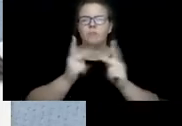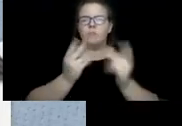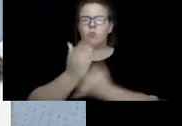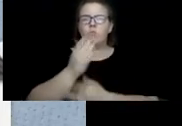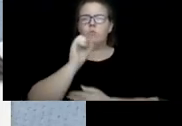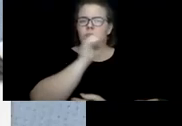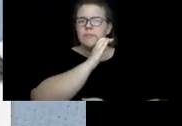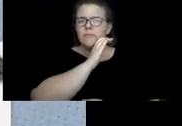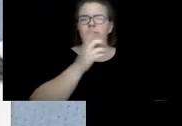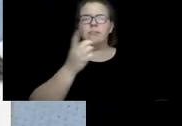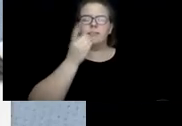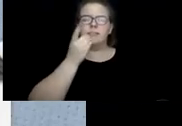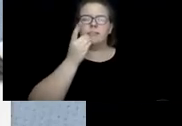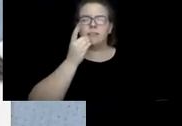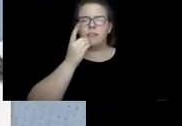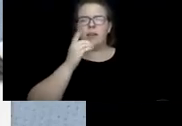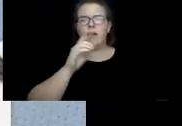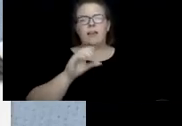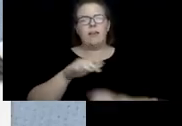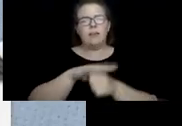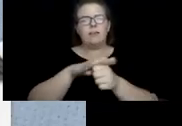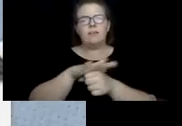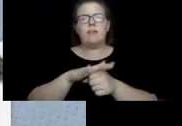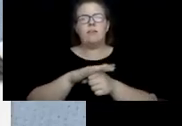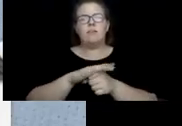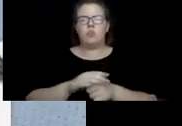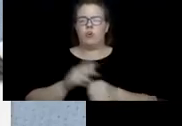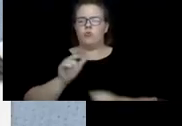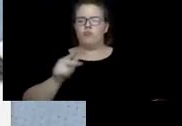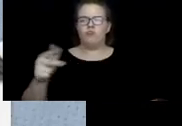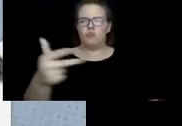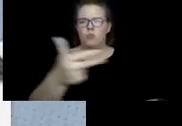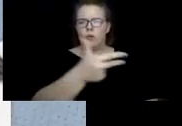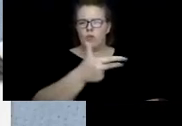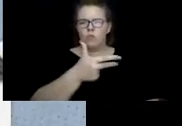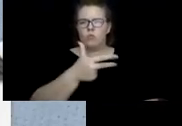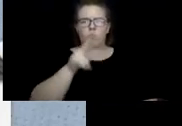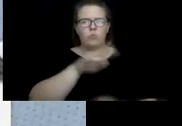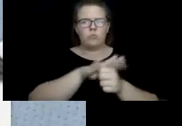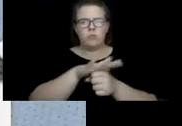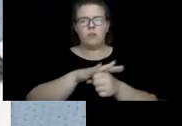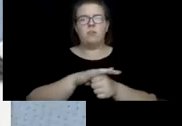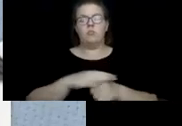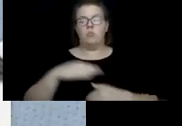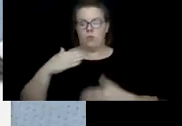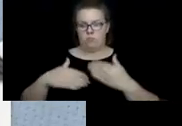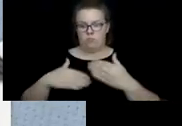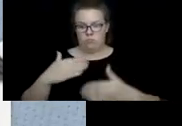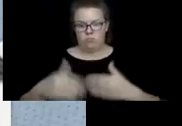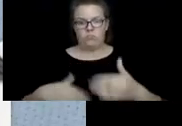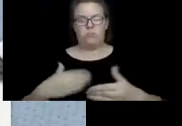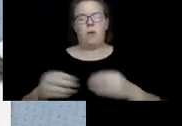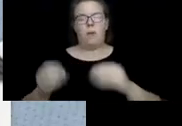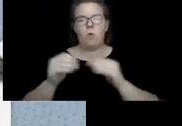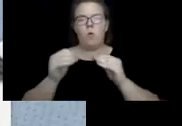through drive-through meal sites. So as we move forward into the weeks and into the months of this, more and more of our dining